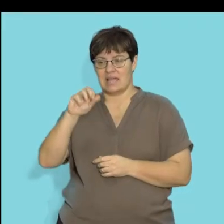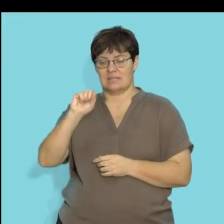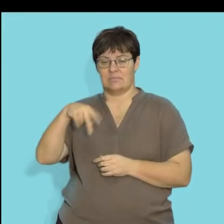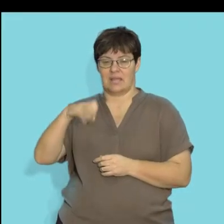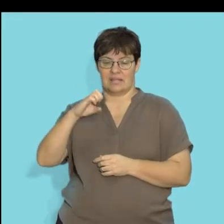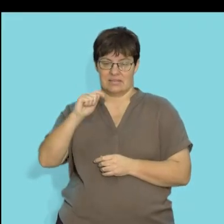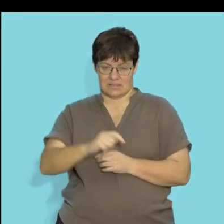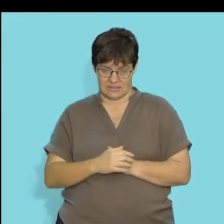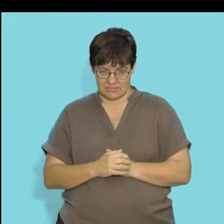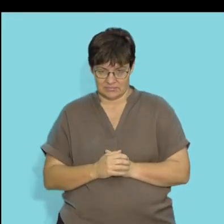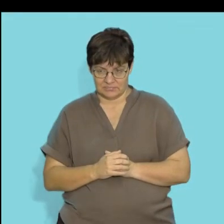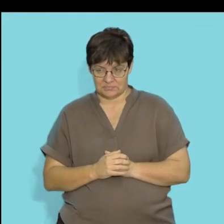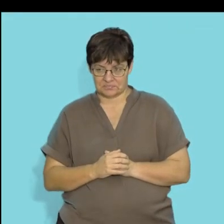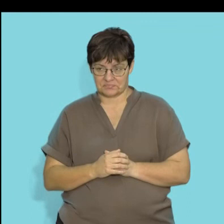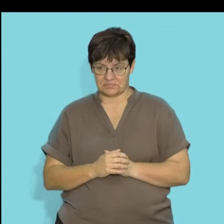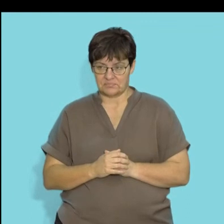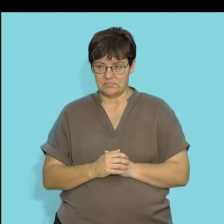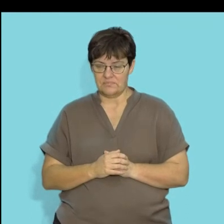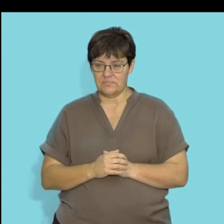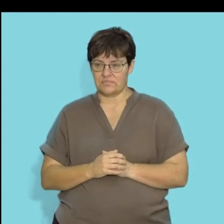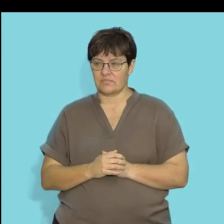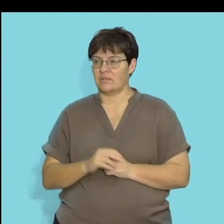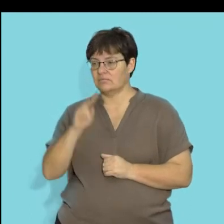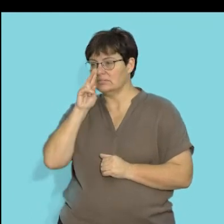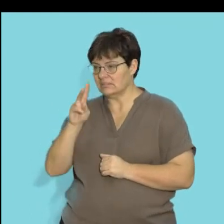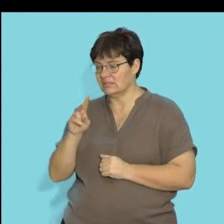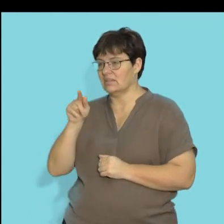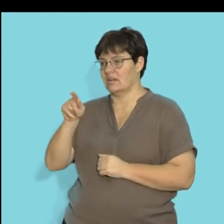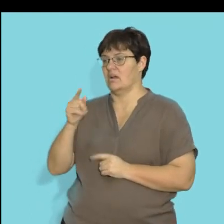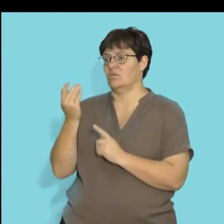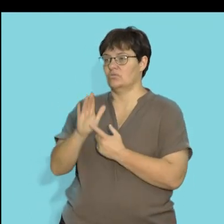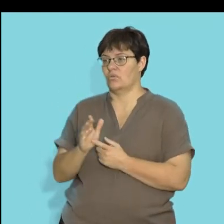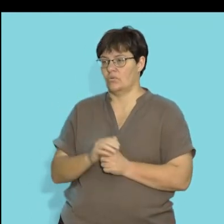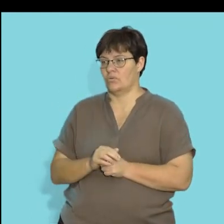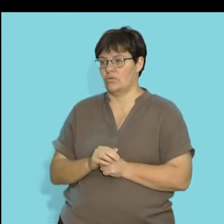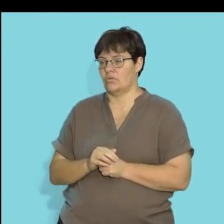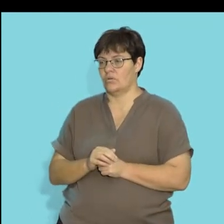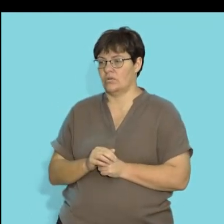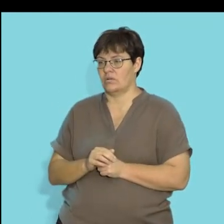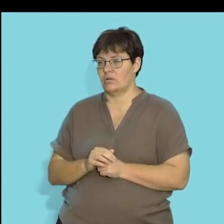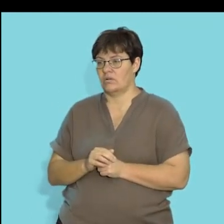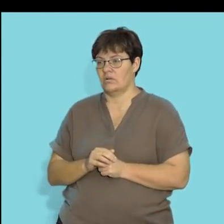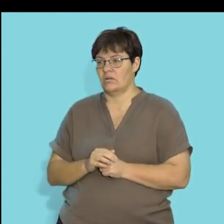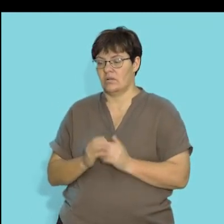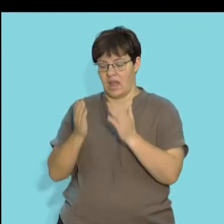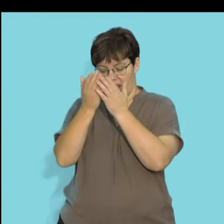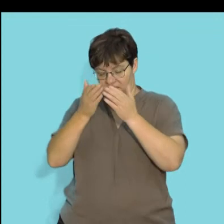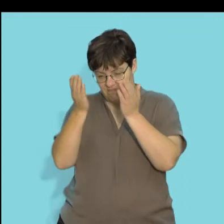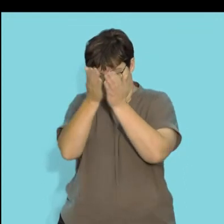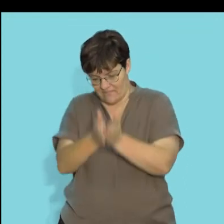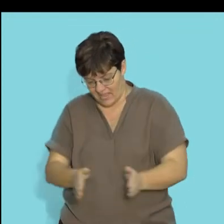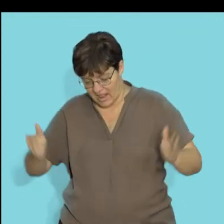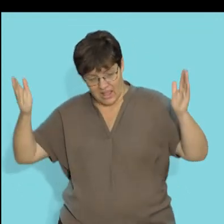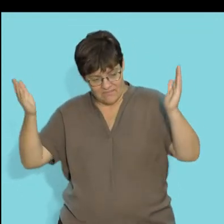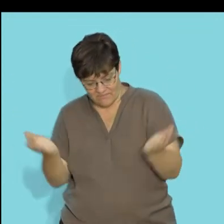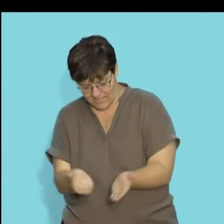called the aspect of the environment. Here we can see an image that shows you a little valley